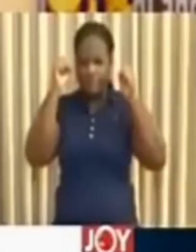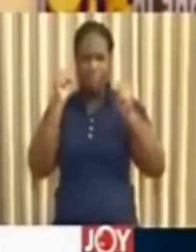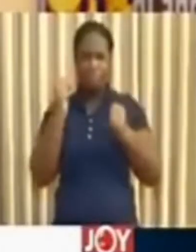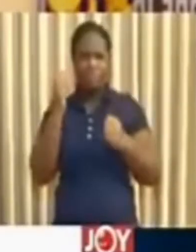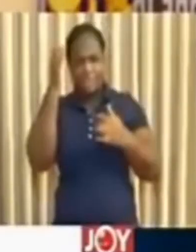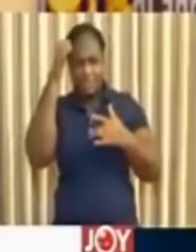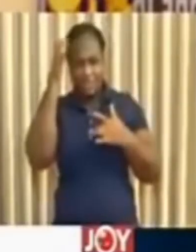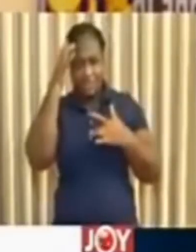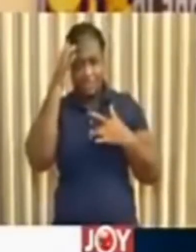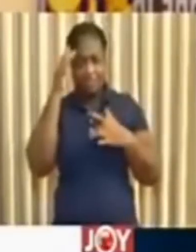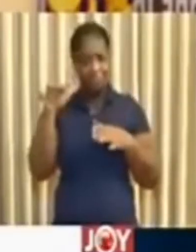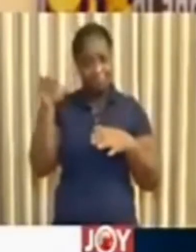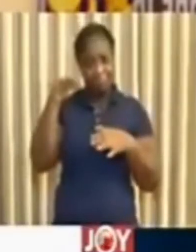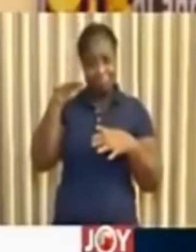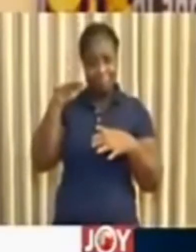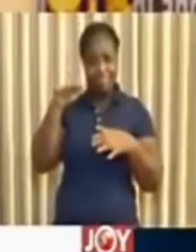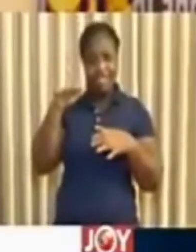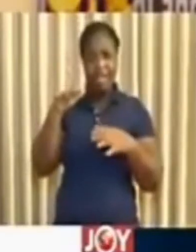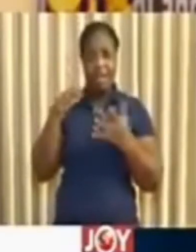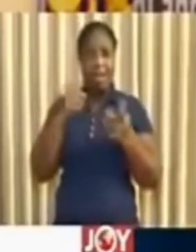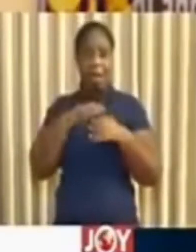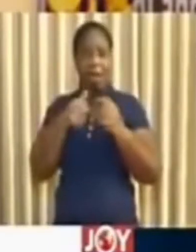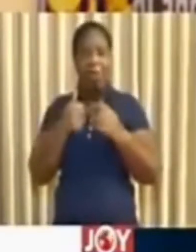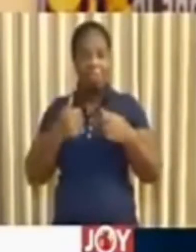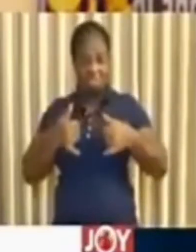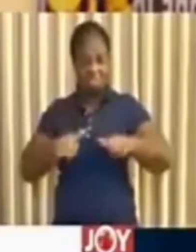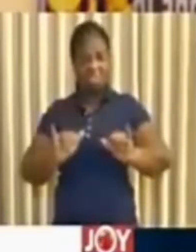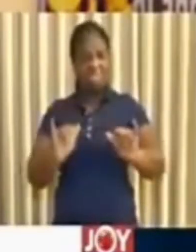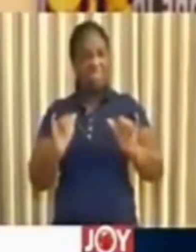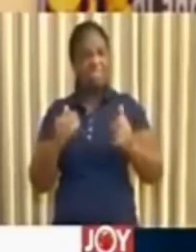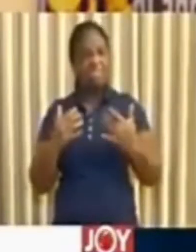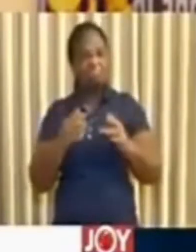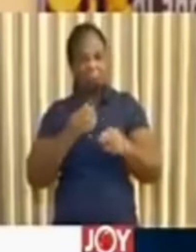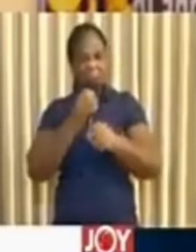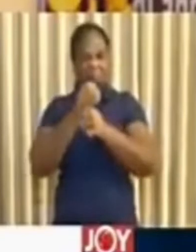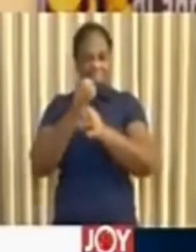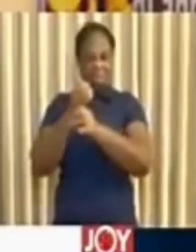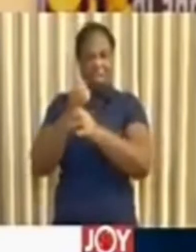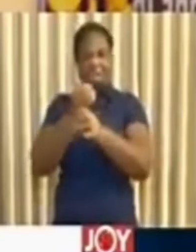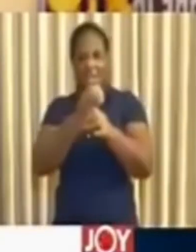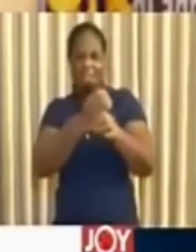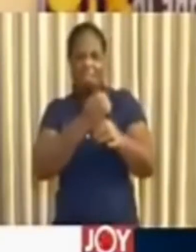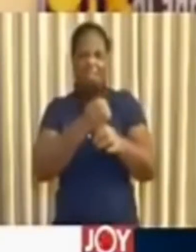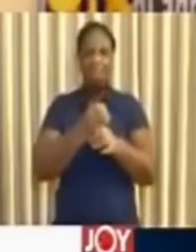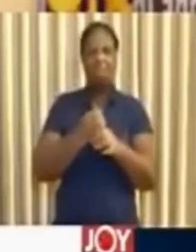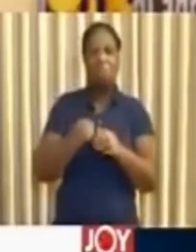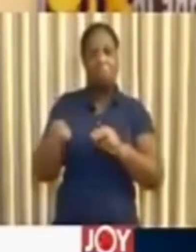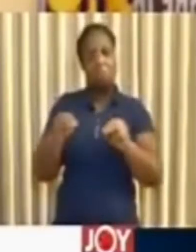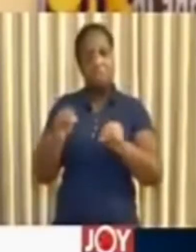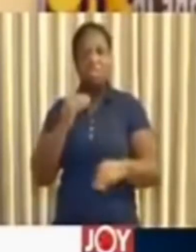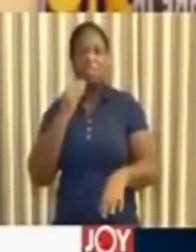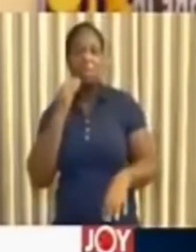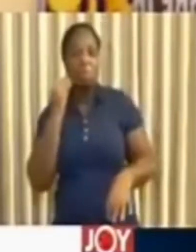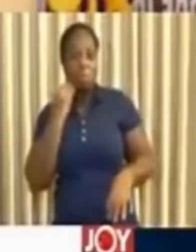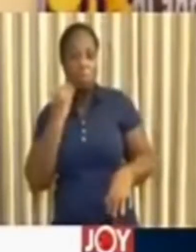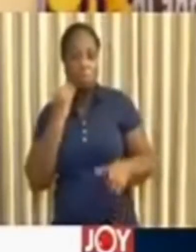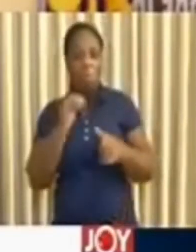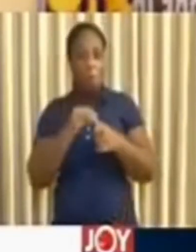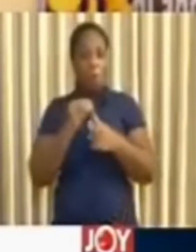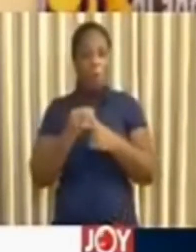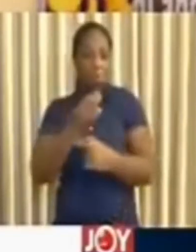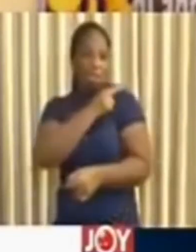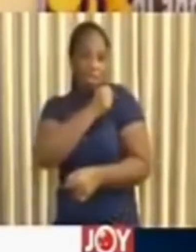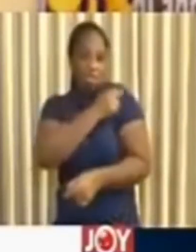370 are mild cases who are in isolation and either being managed at home or at treatment